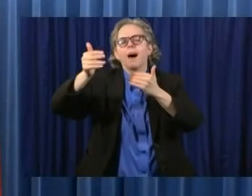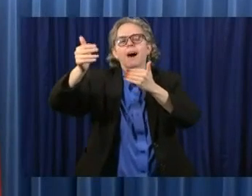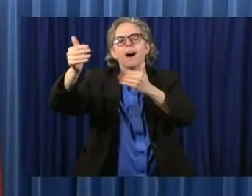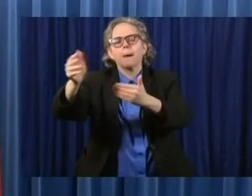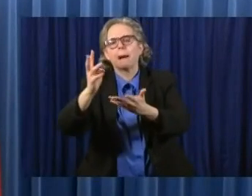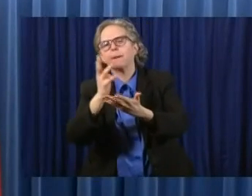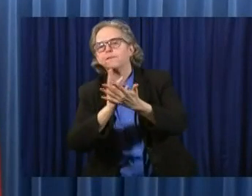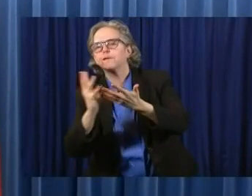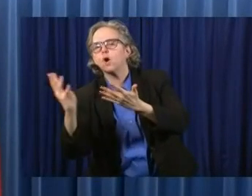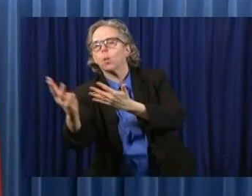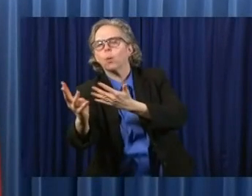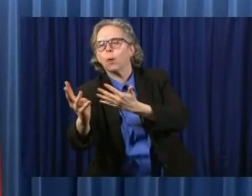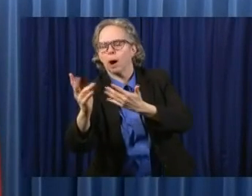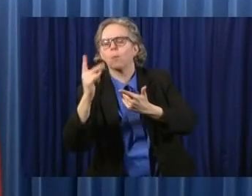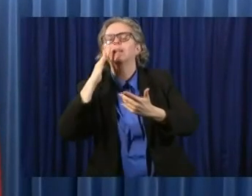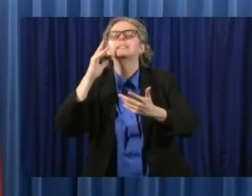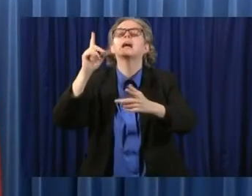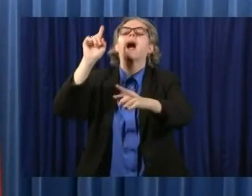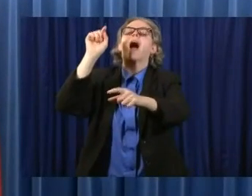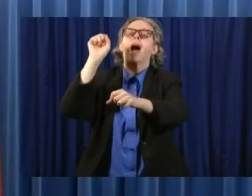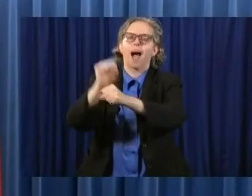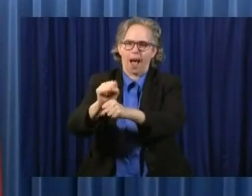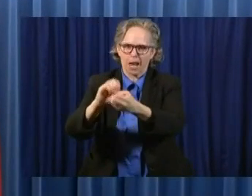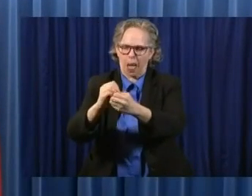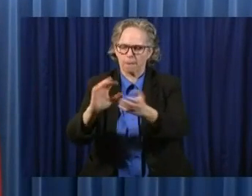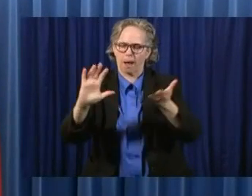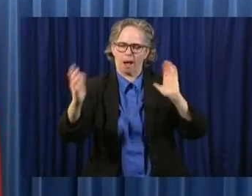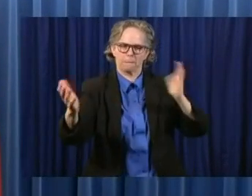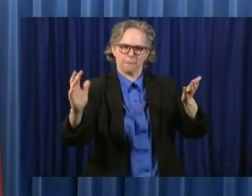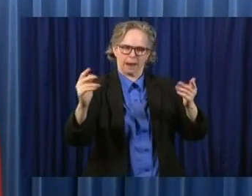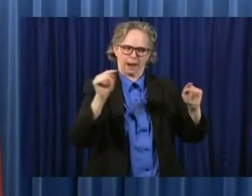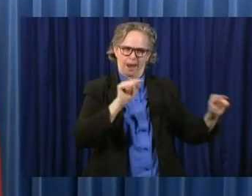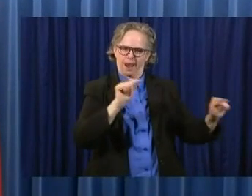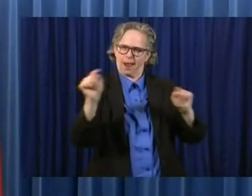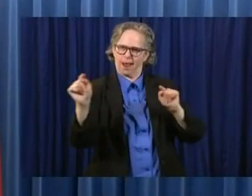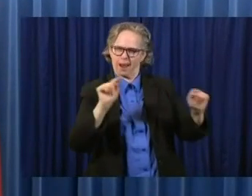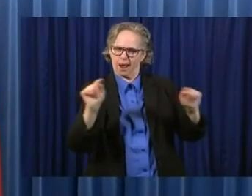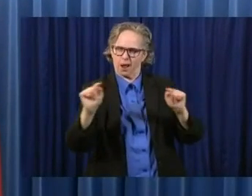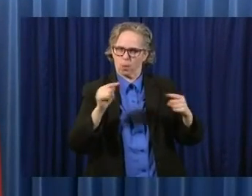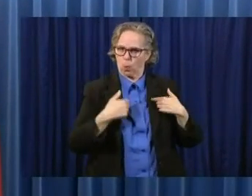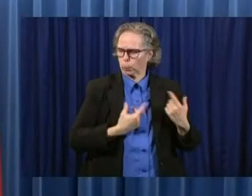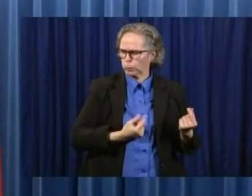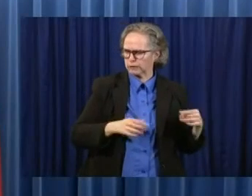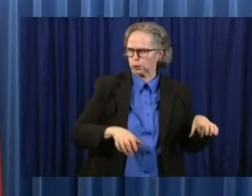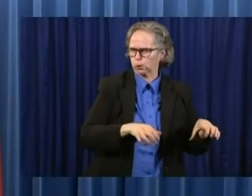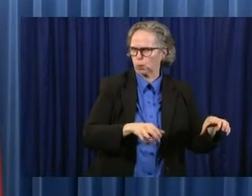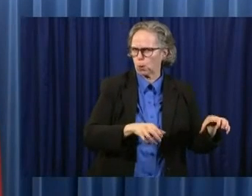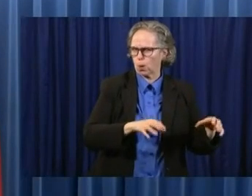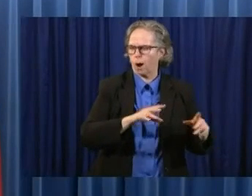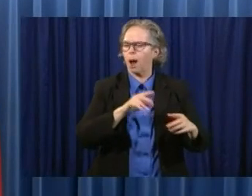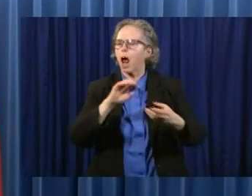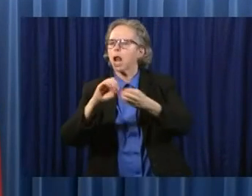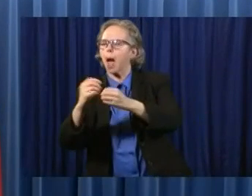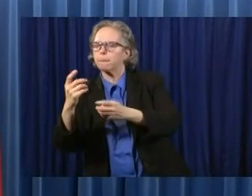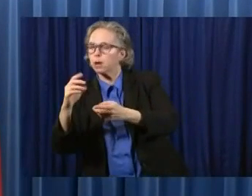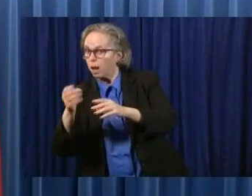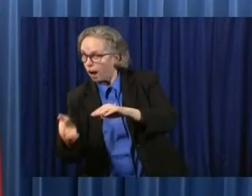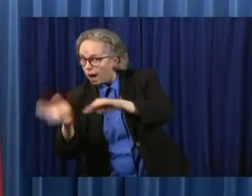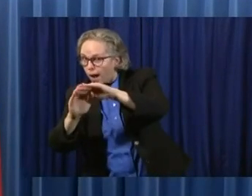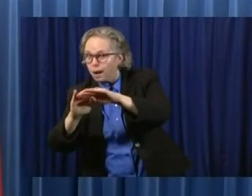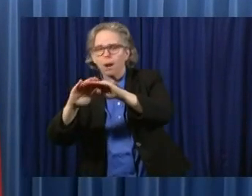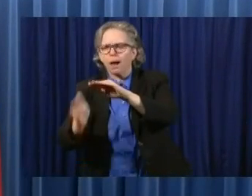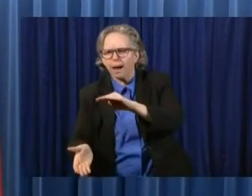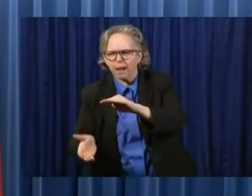look at these, we'll want to compare where we are with where we were on this date. This